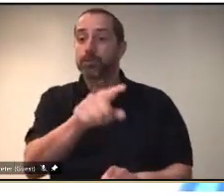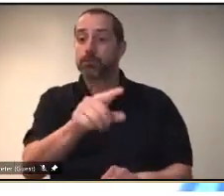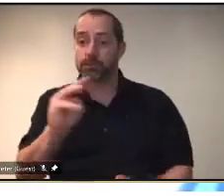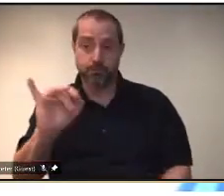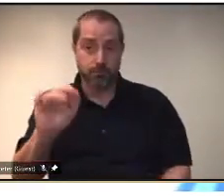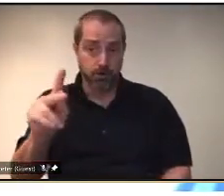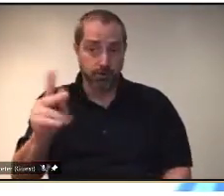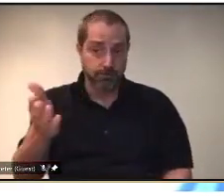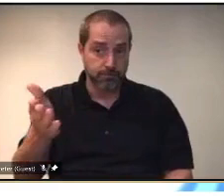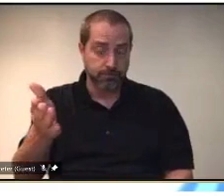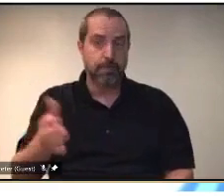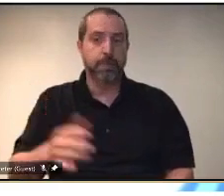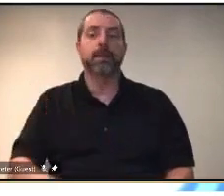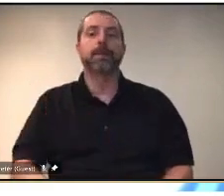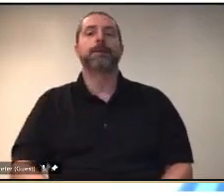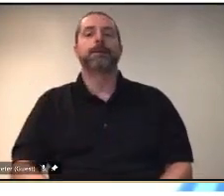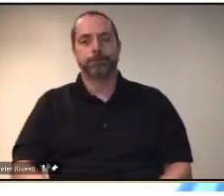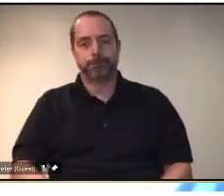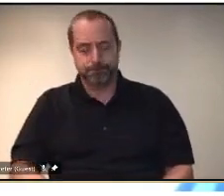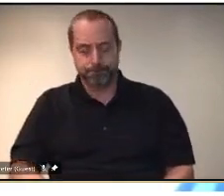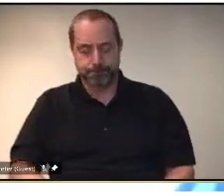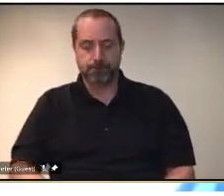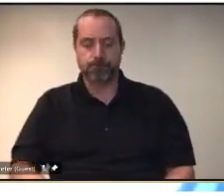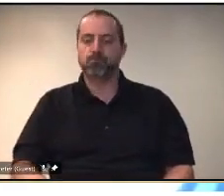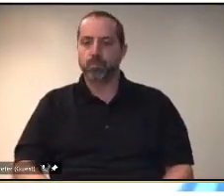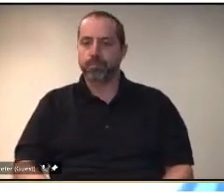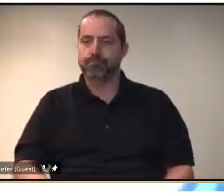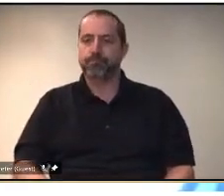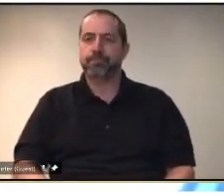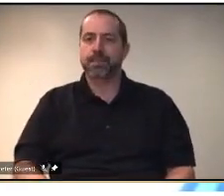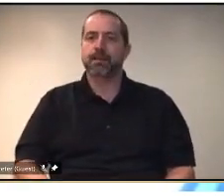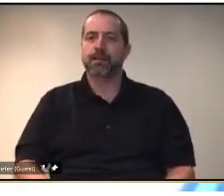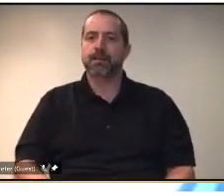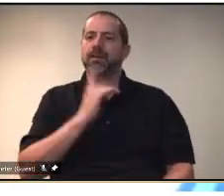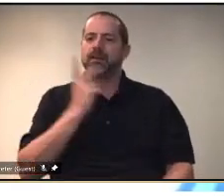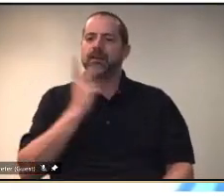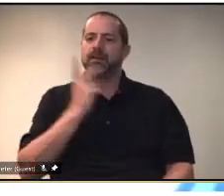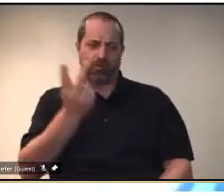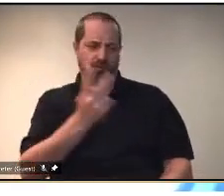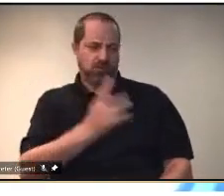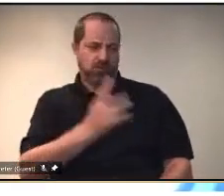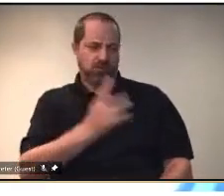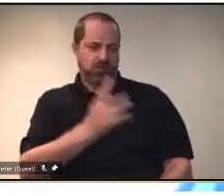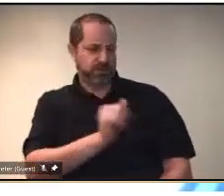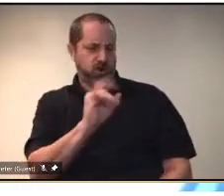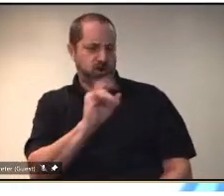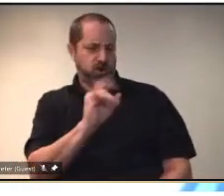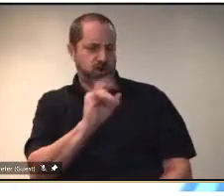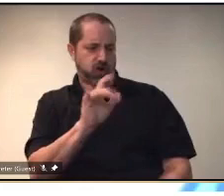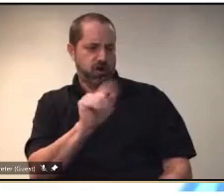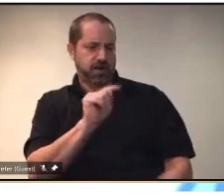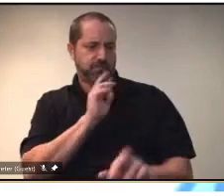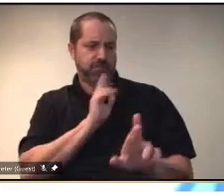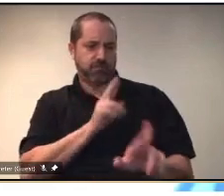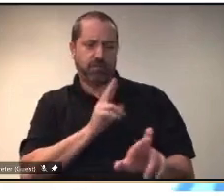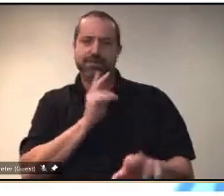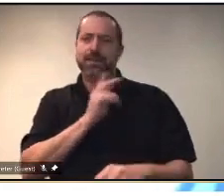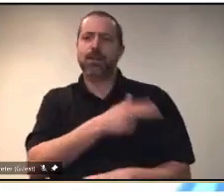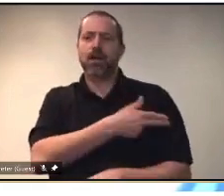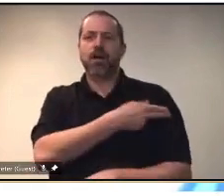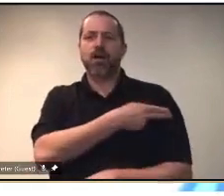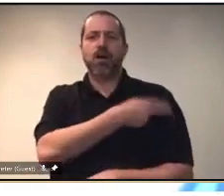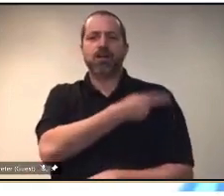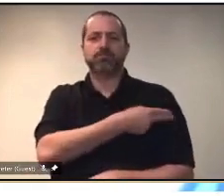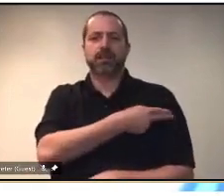Yes. This is on the provincial auditor's report. It said critical incidents at hospitals are going under-reported or